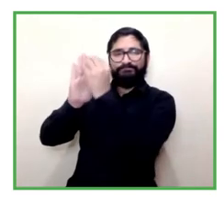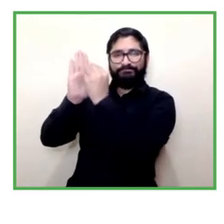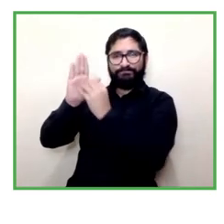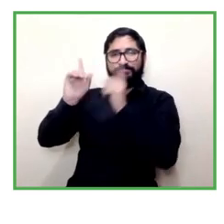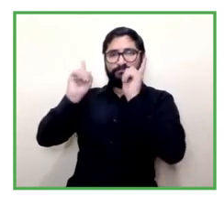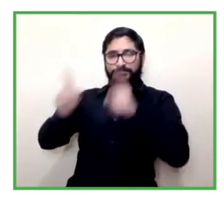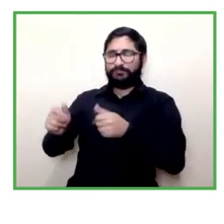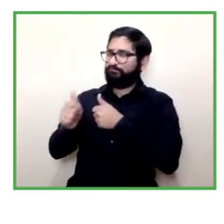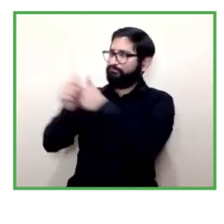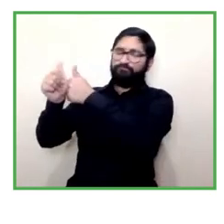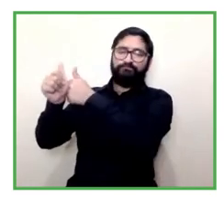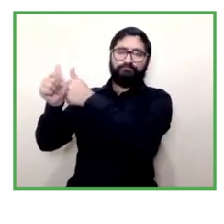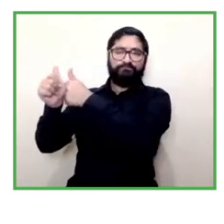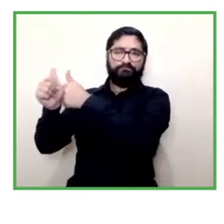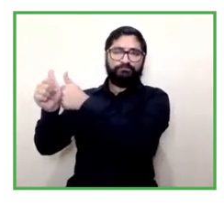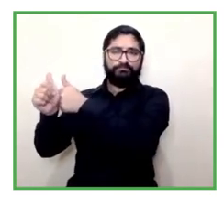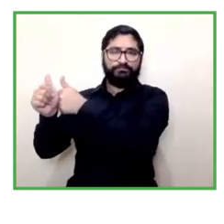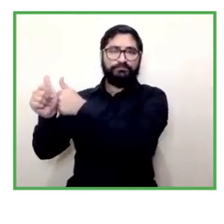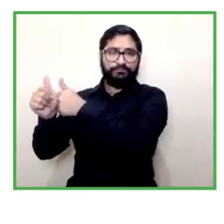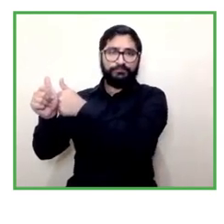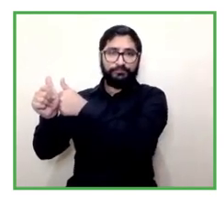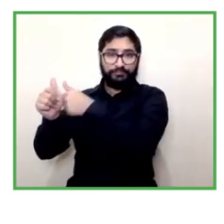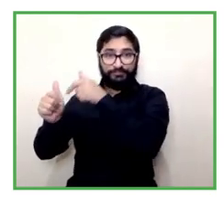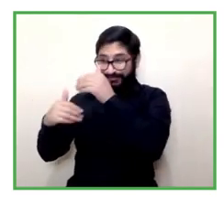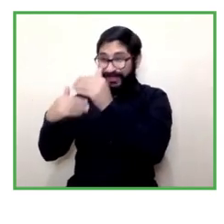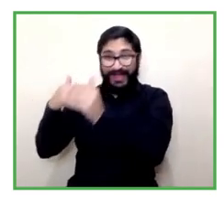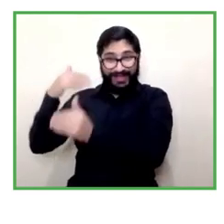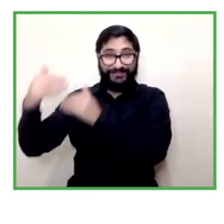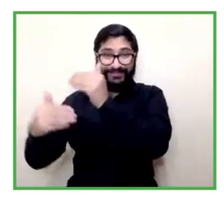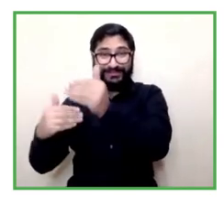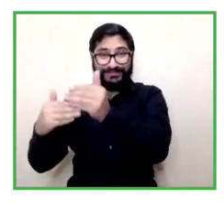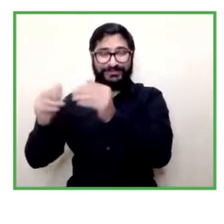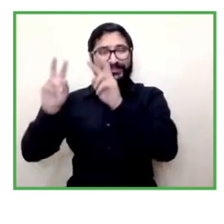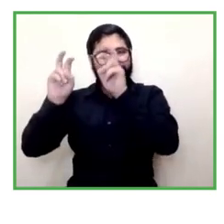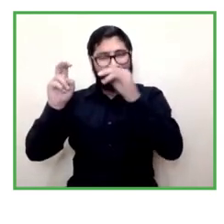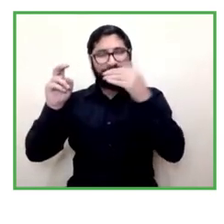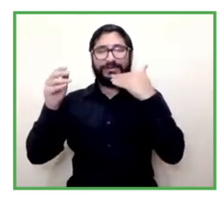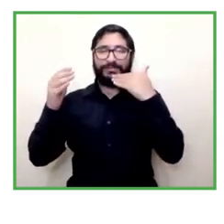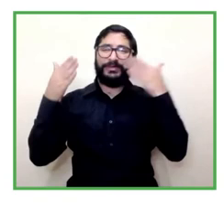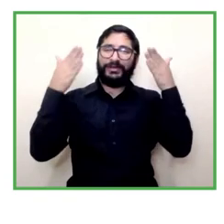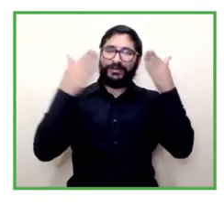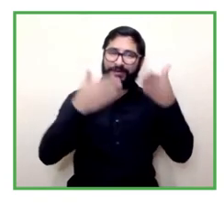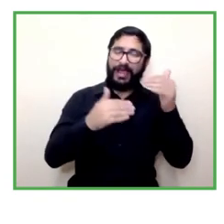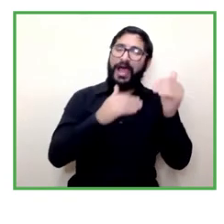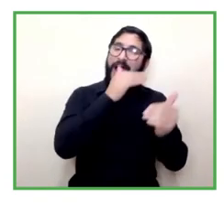okay so advanced in that as i told you i don't know